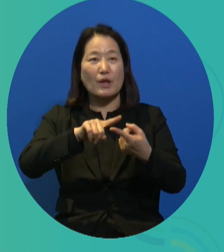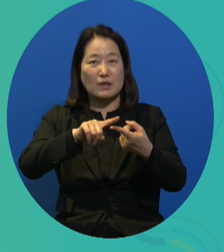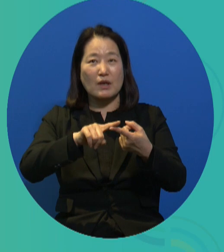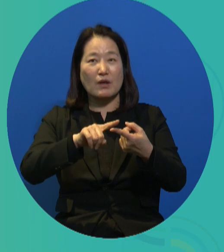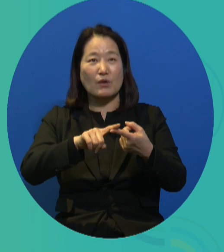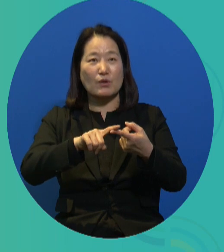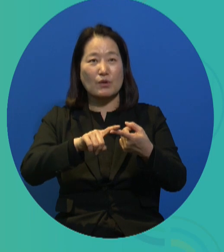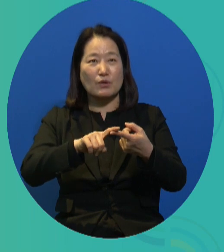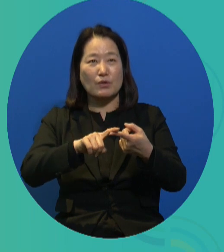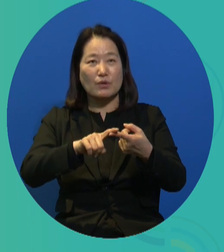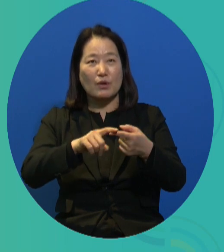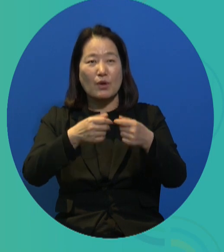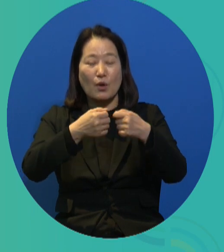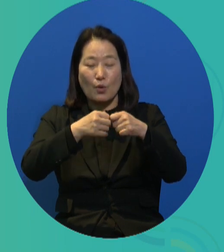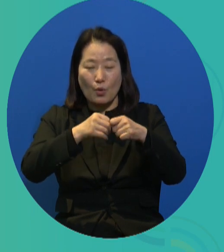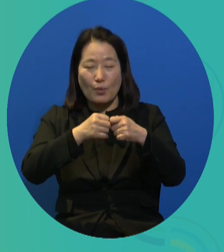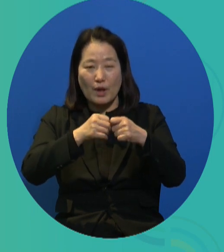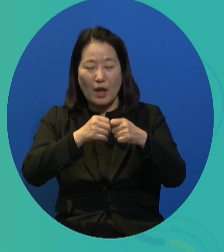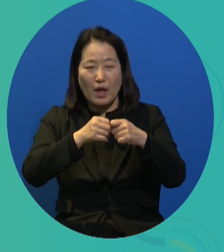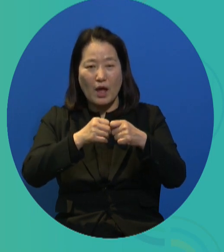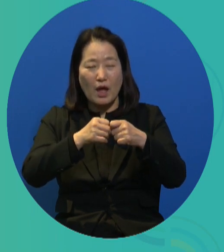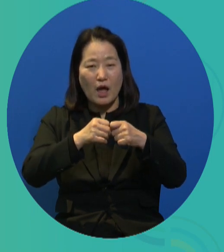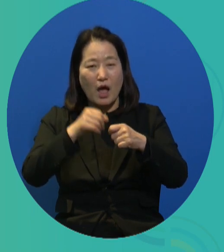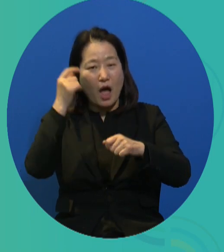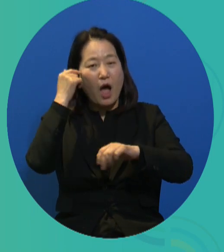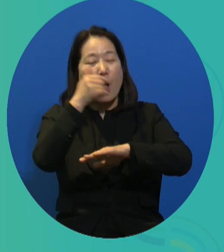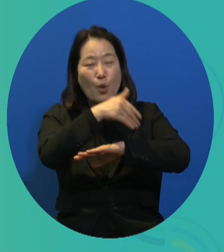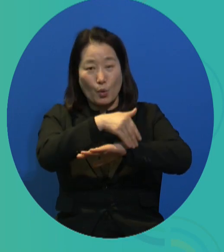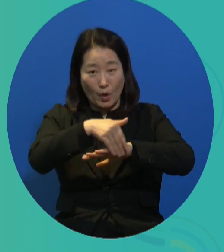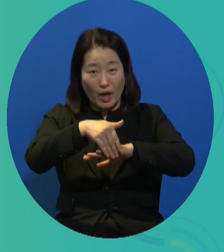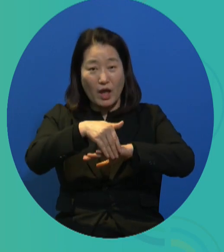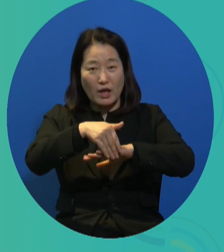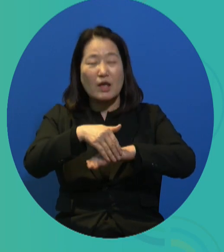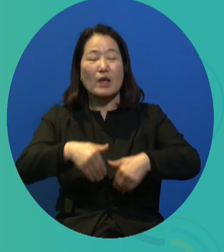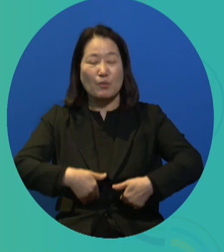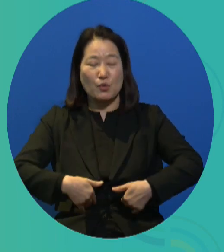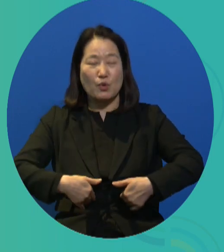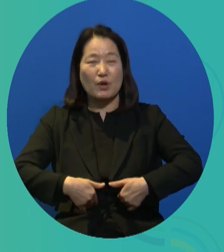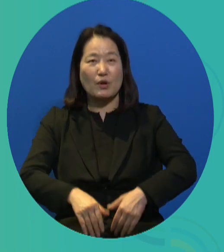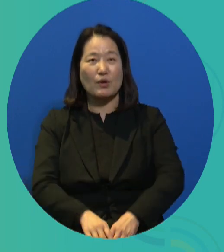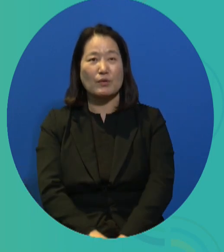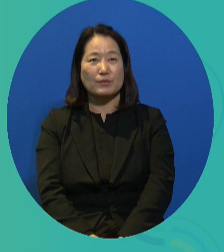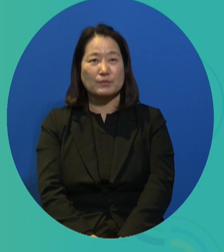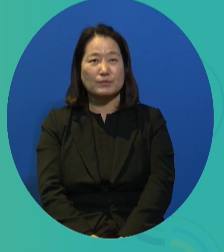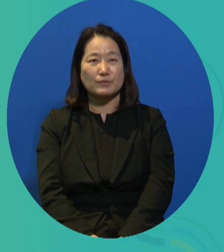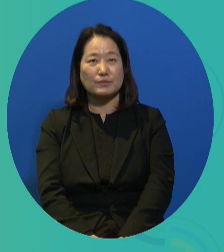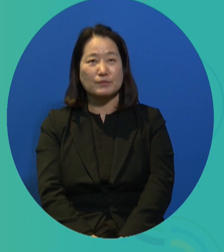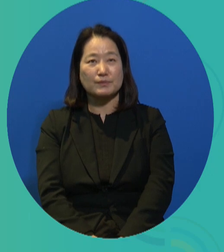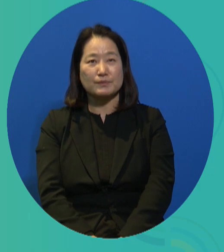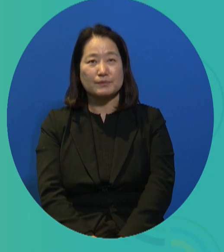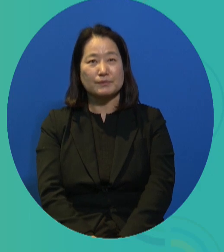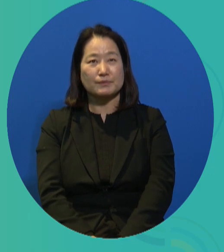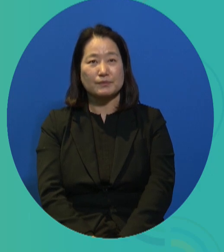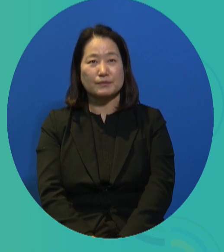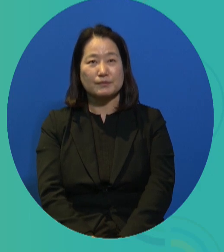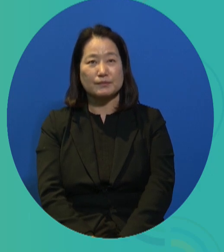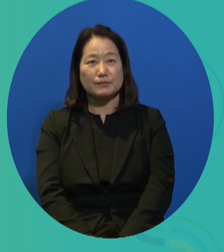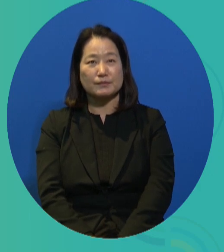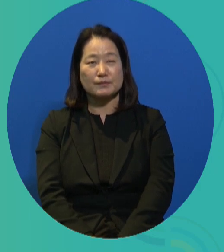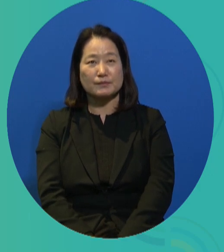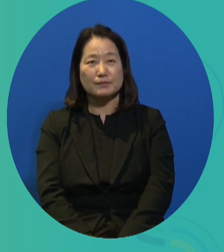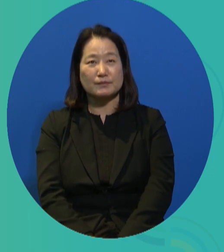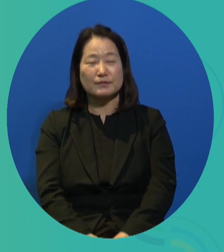up and provide for this loss of jobs, and I think that we would need a more intricate and more detailed design of how we can carry that out.